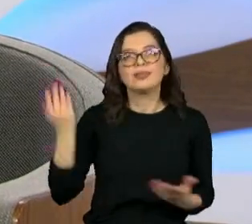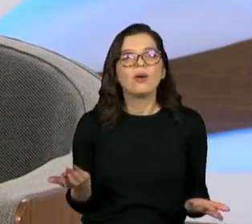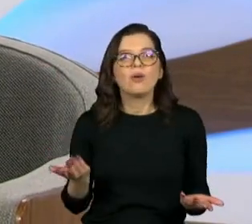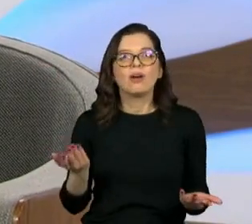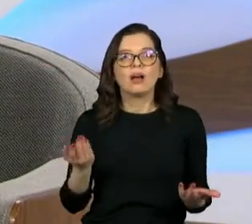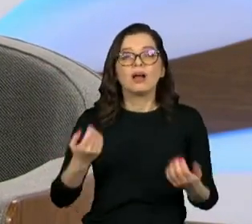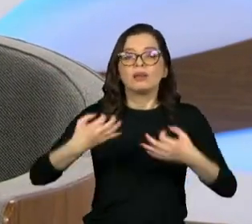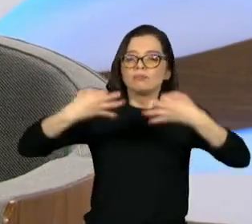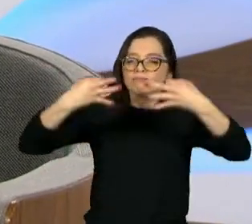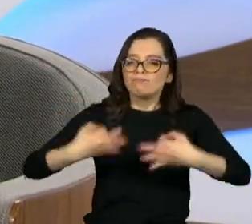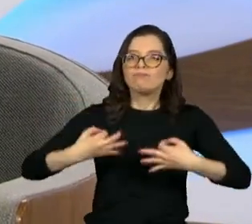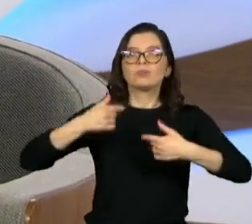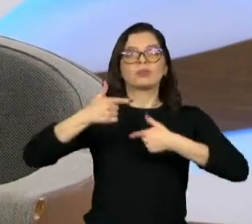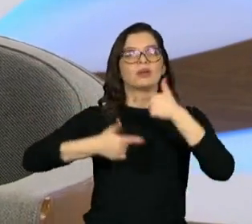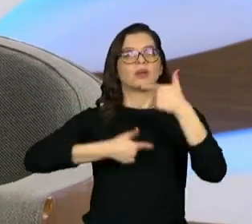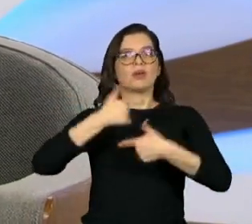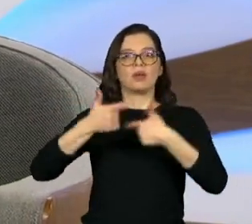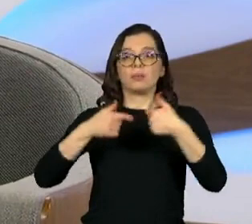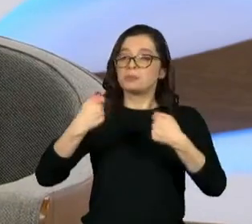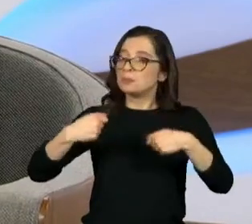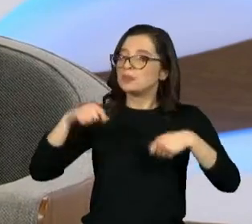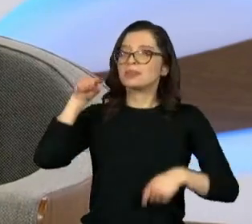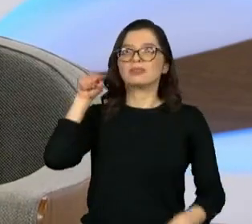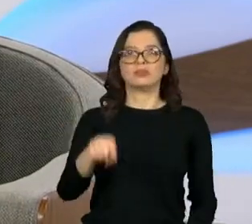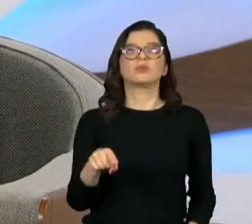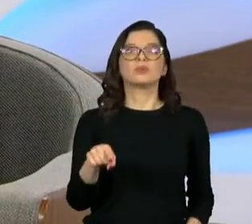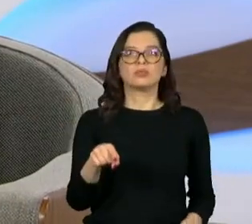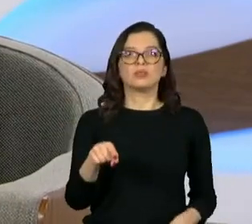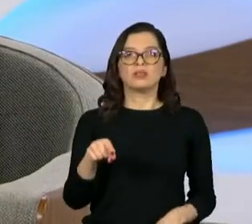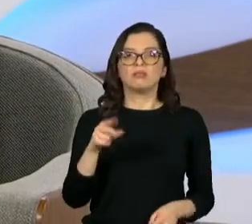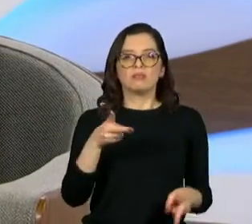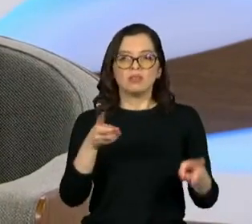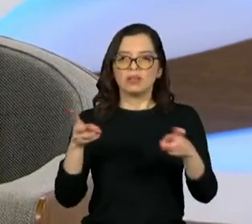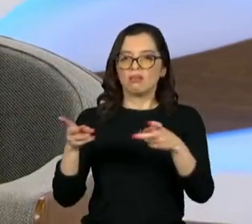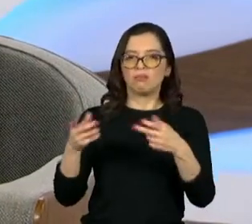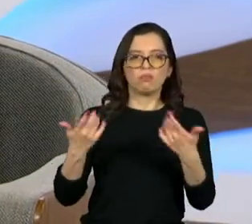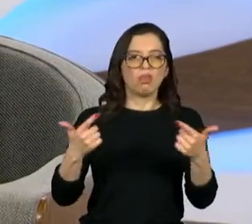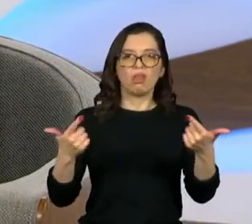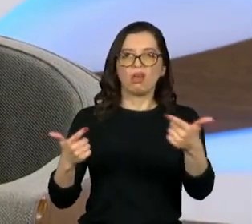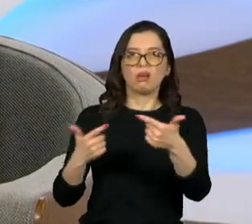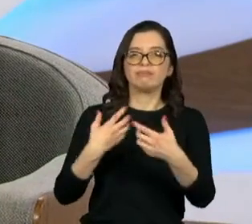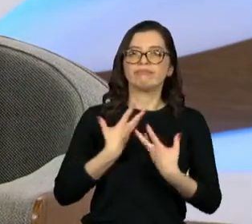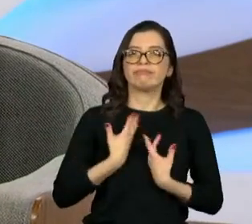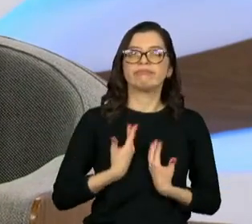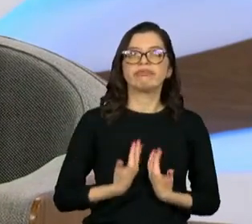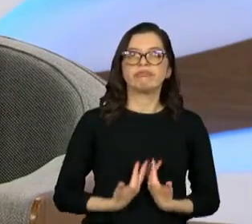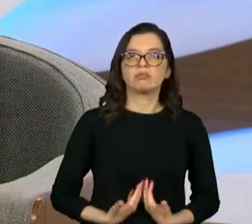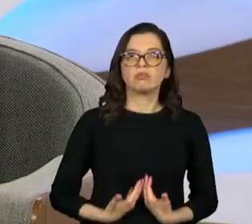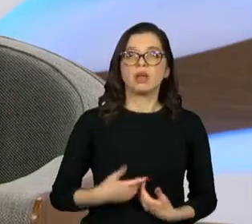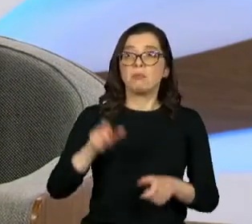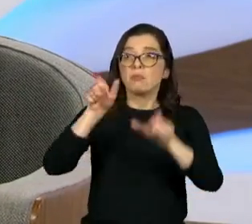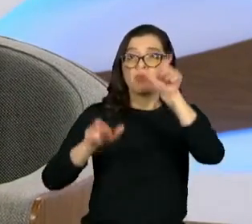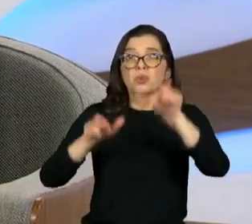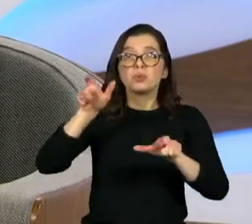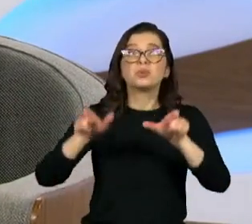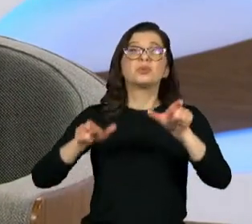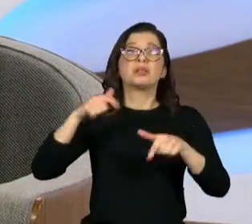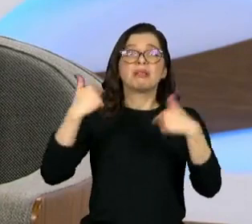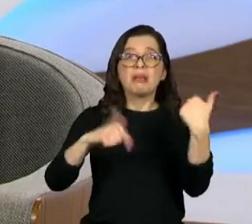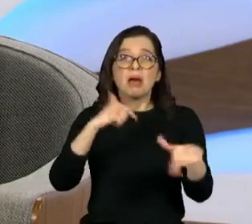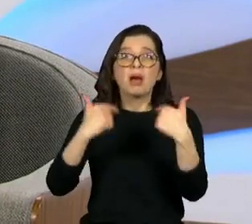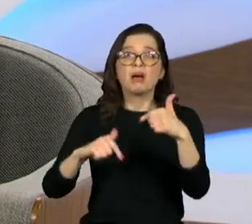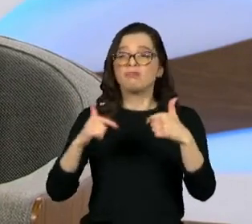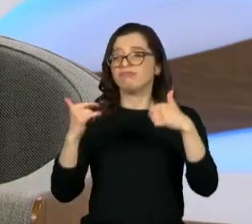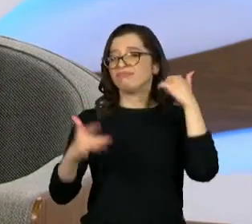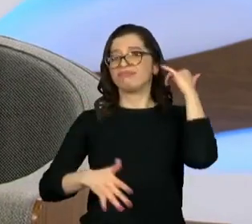dignity of work depends on that, the frustrations we've been discussing that many working people feel who've been left behind